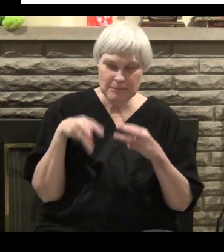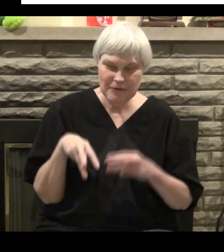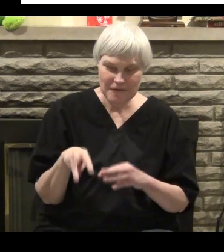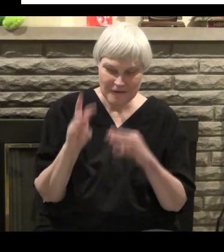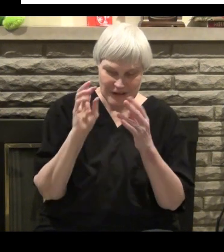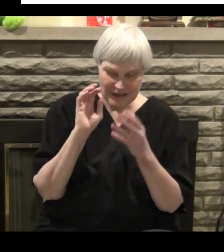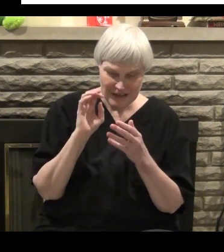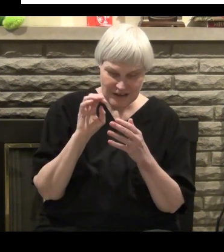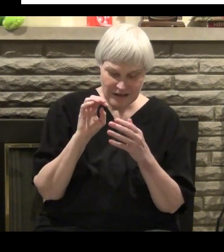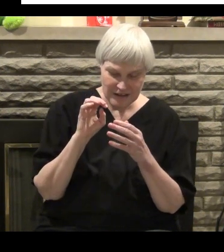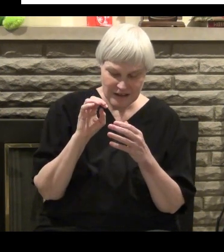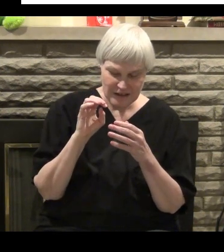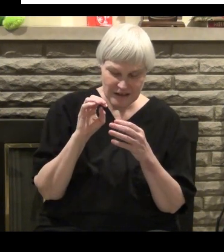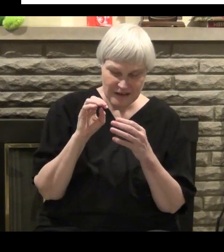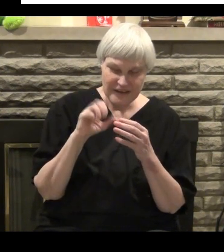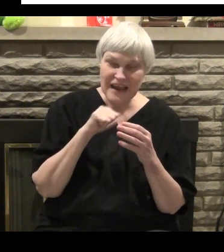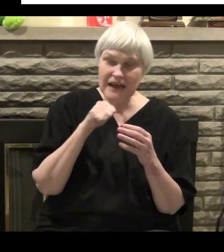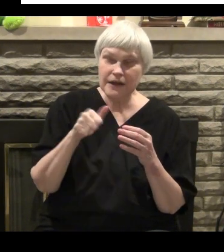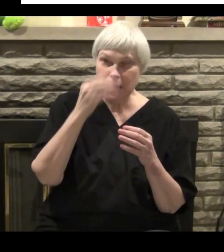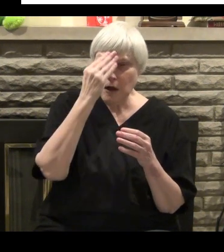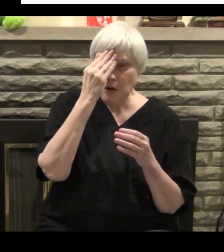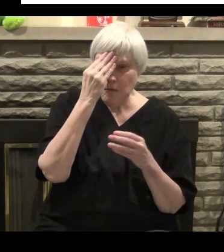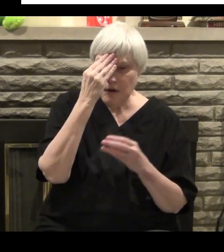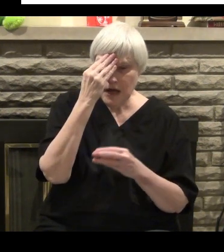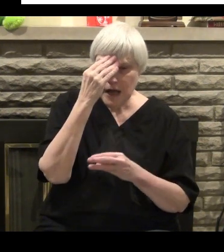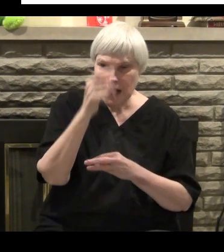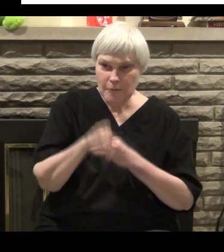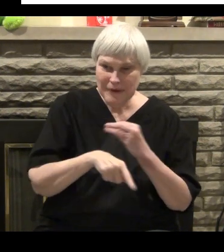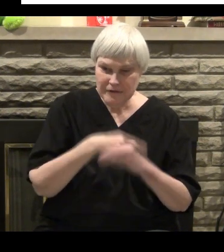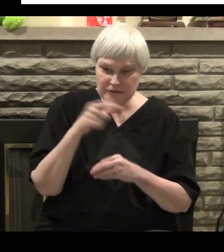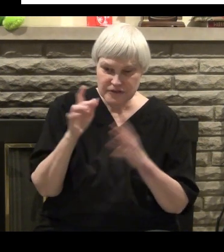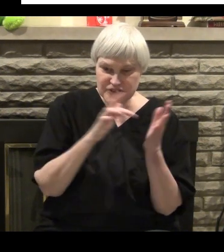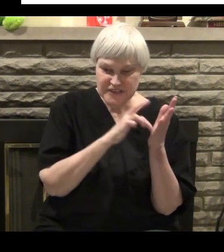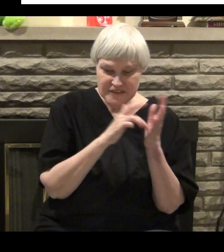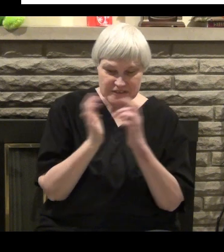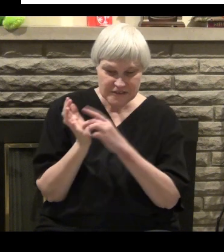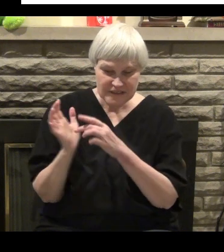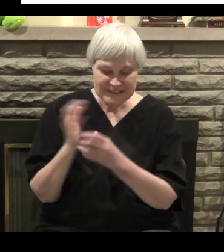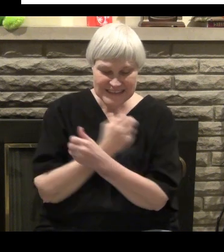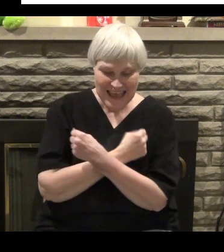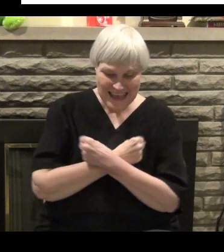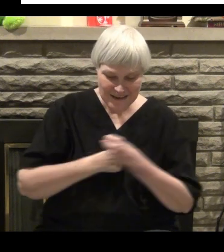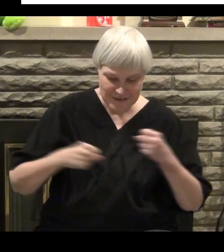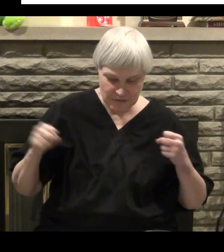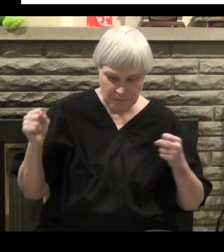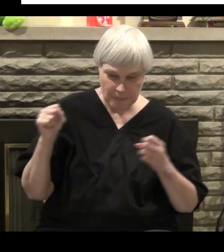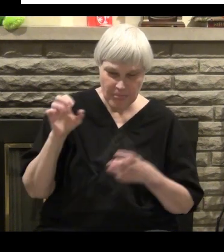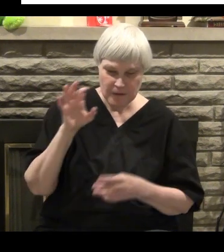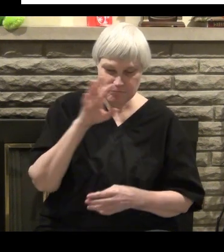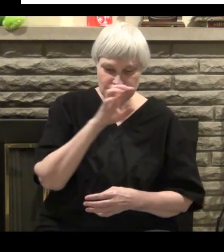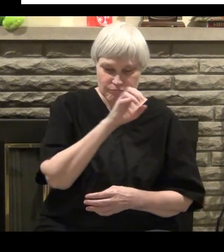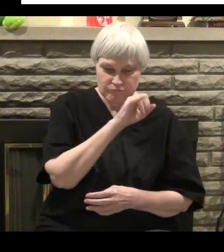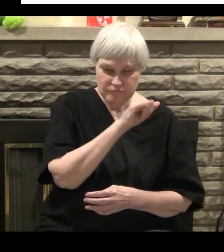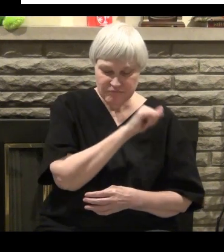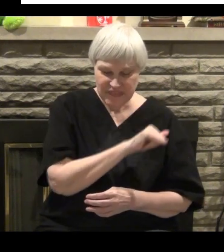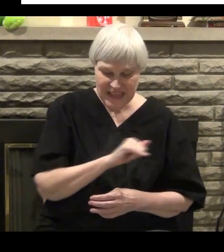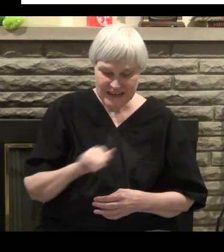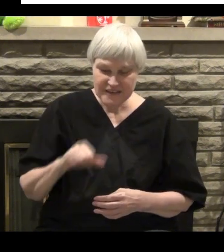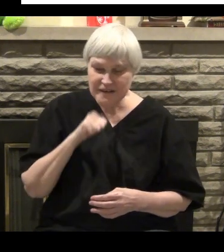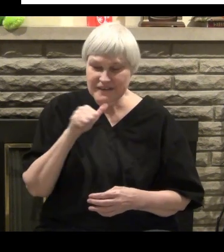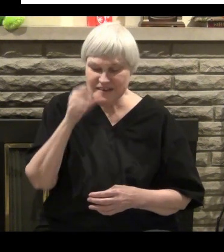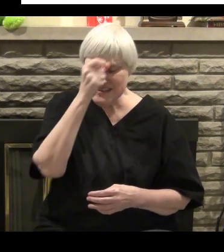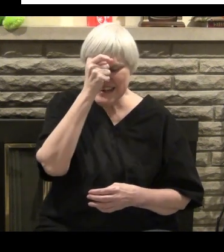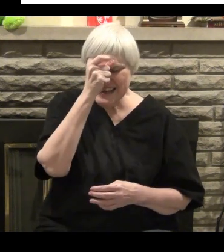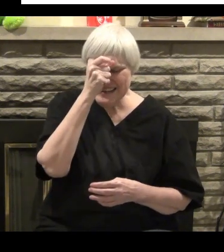And that's where we find a lot of people these days. Even people that consider themselves Christians. You press them a little bit,